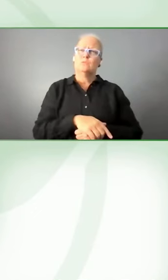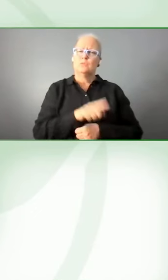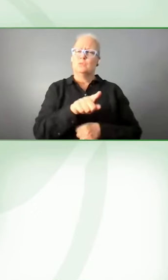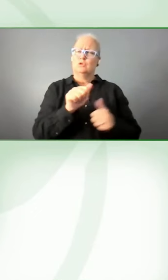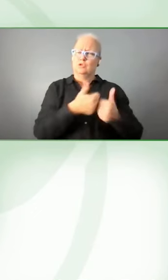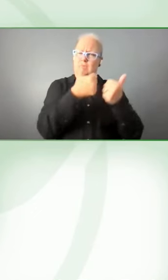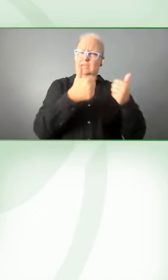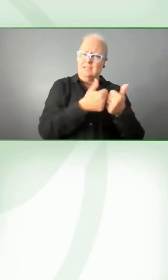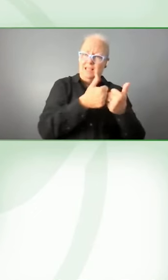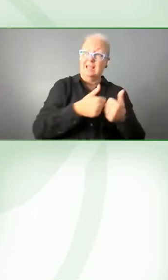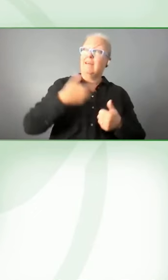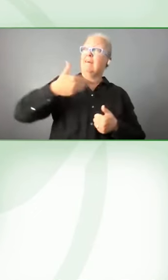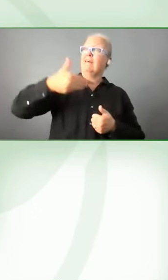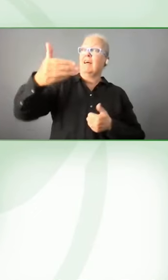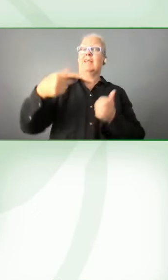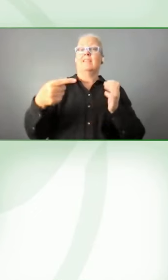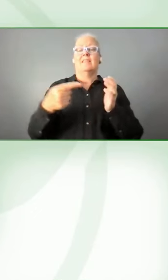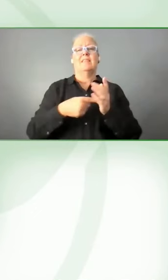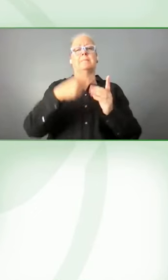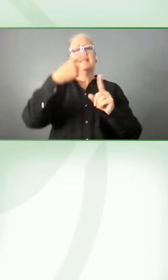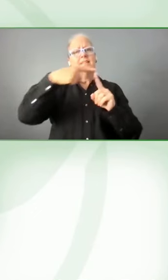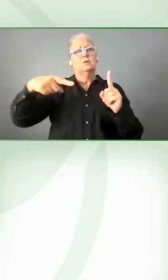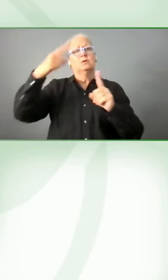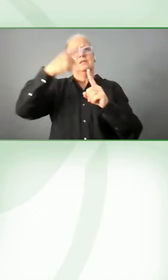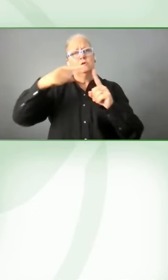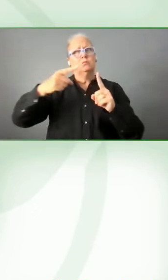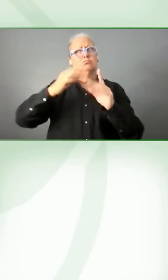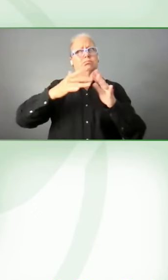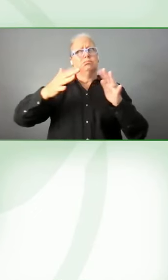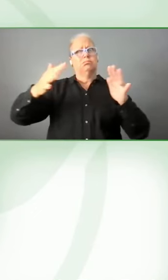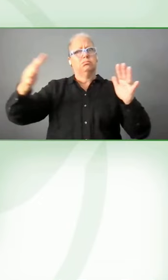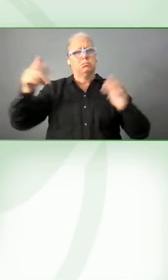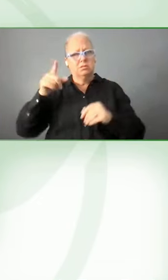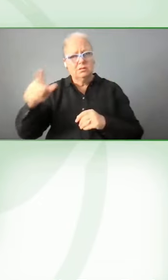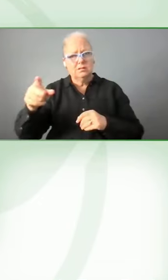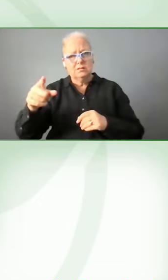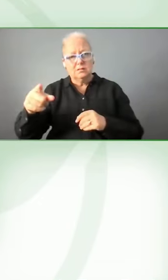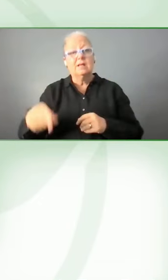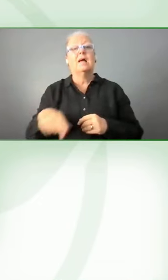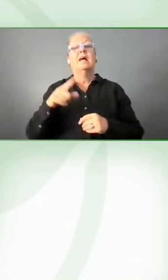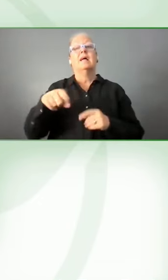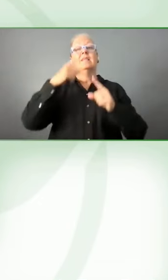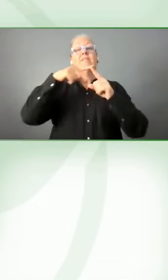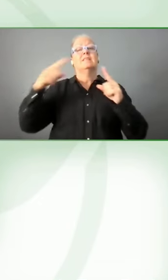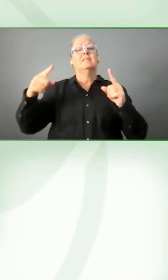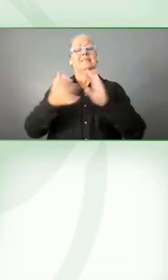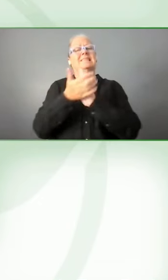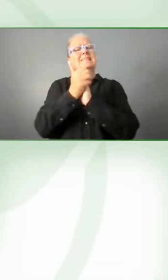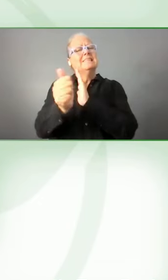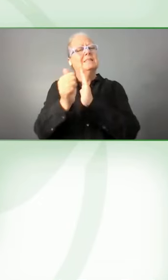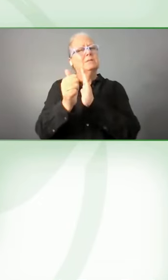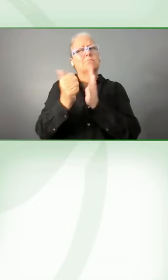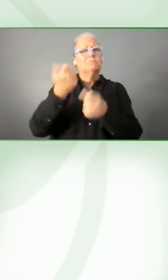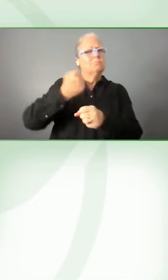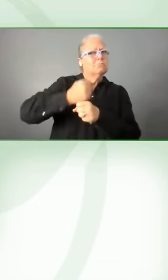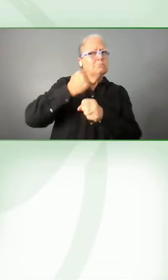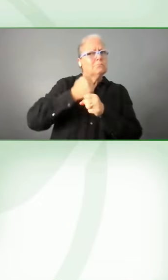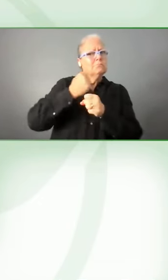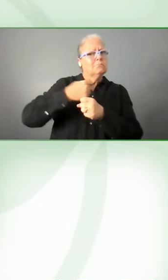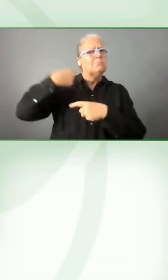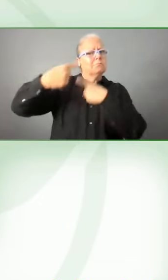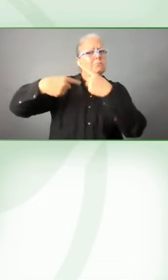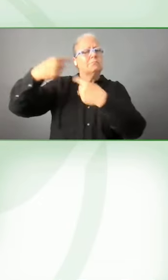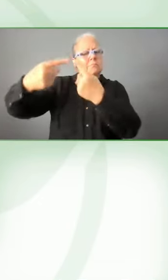Lifelong learning is going to be an issue in terms of the digital skills economy. So, could you maybe just share a little bit more on how you